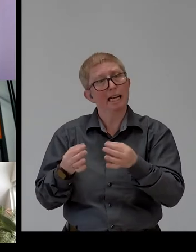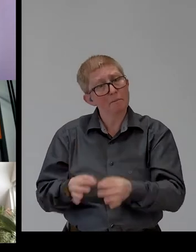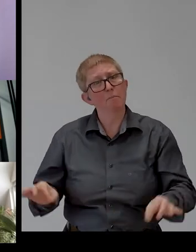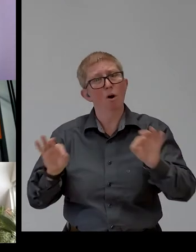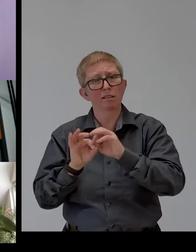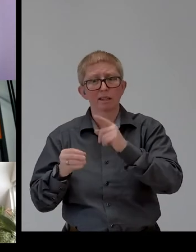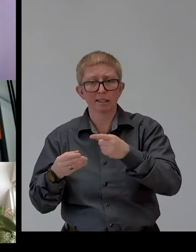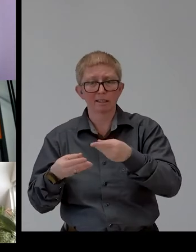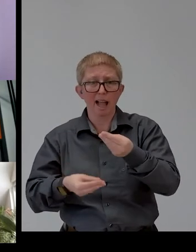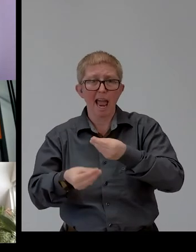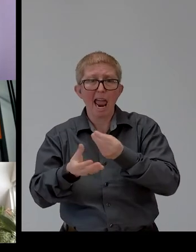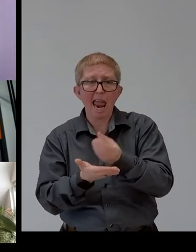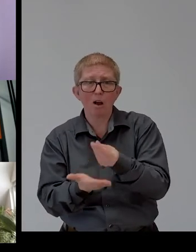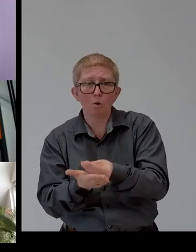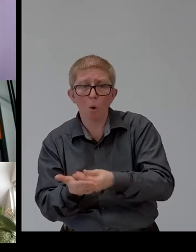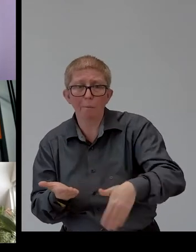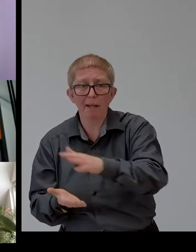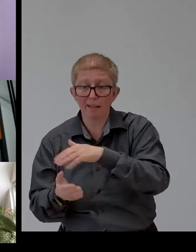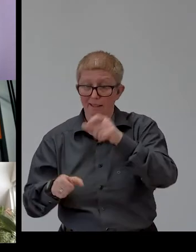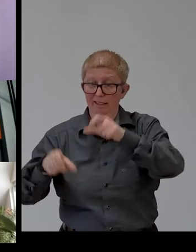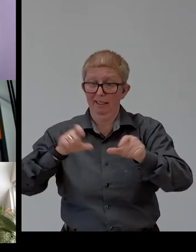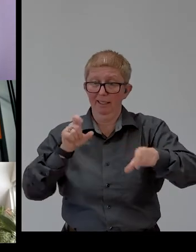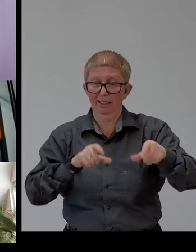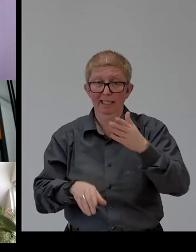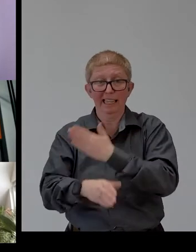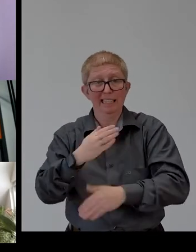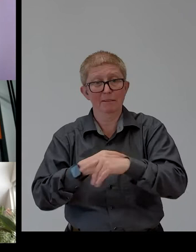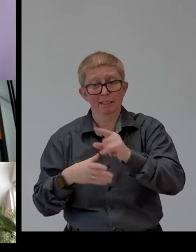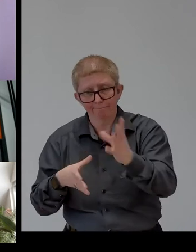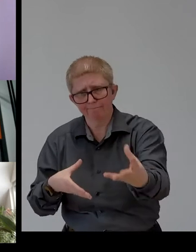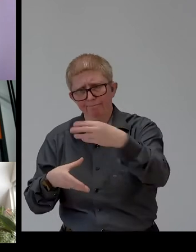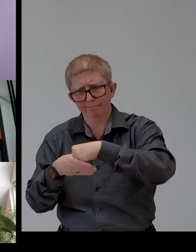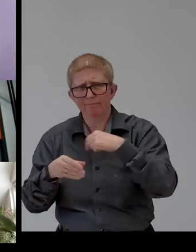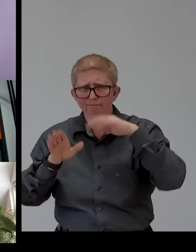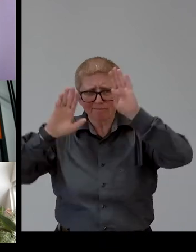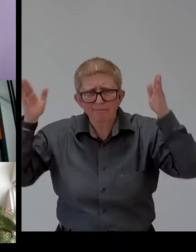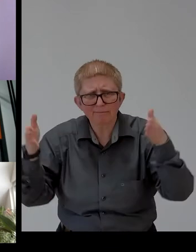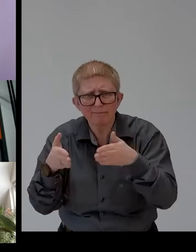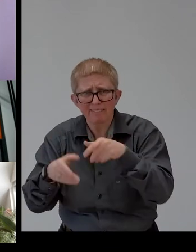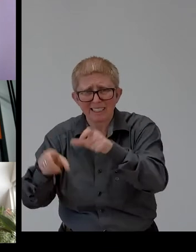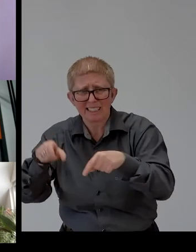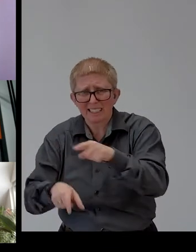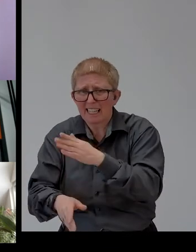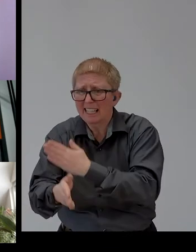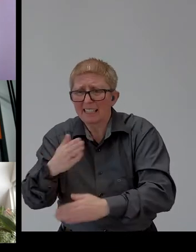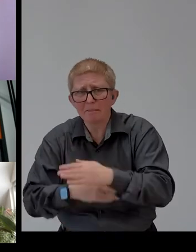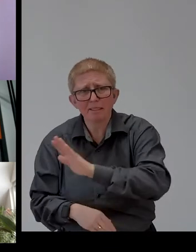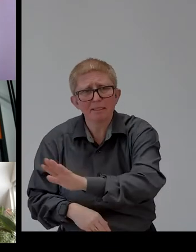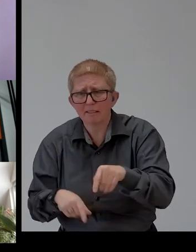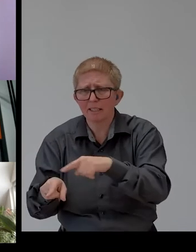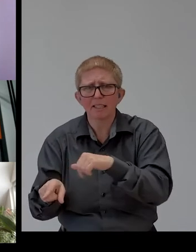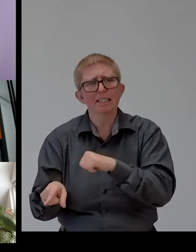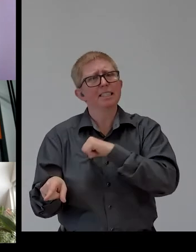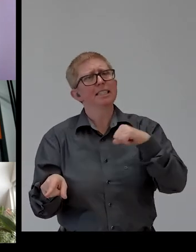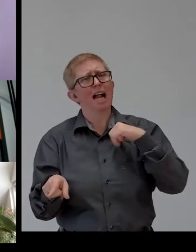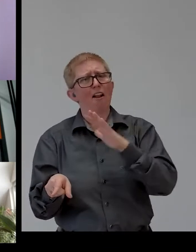for people with disabilities through valued contribution to their communities. At Griffin-Hammis Associates, we teach and support the development of services